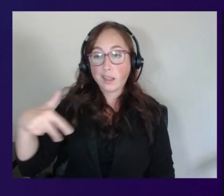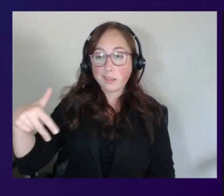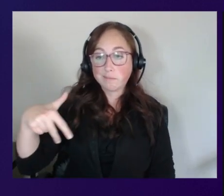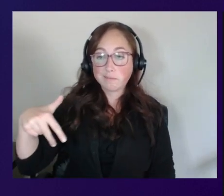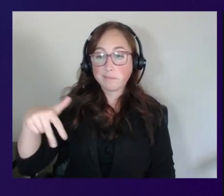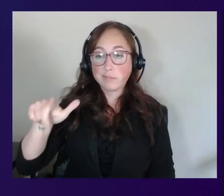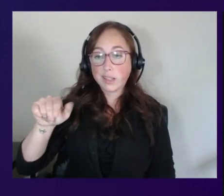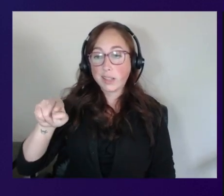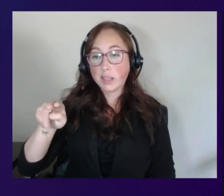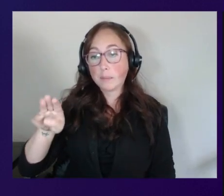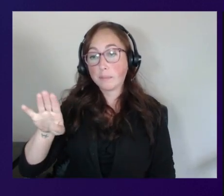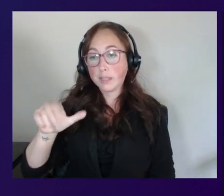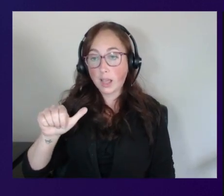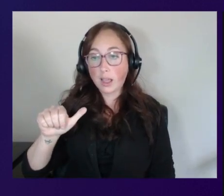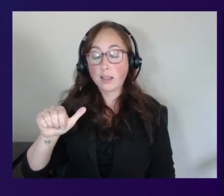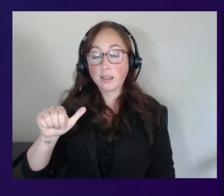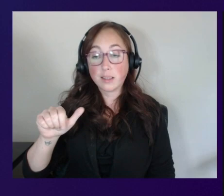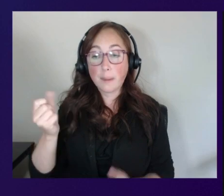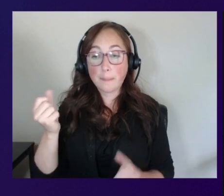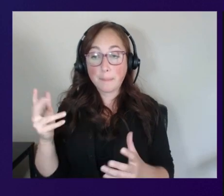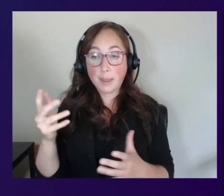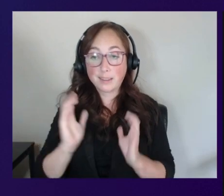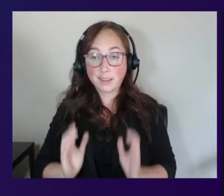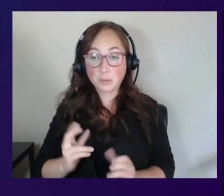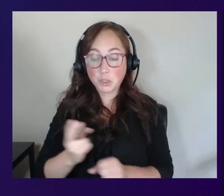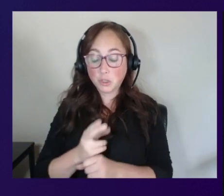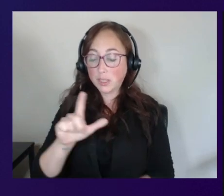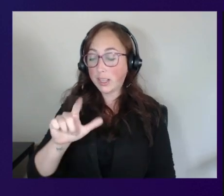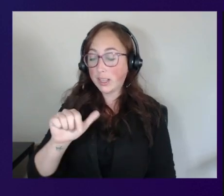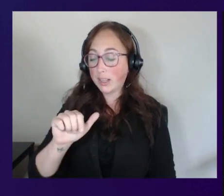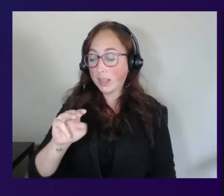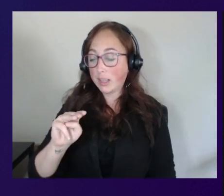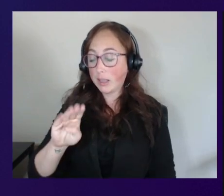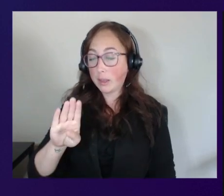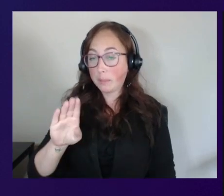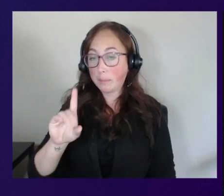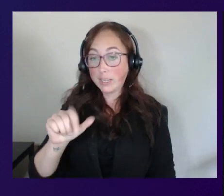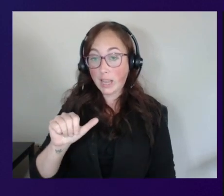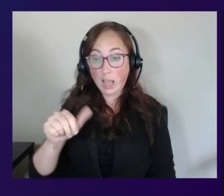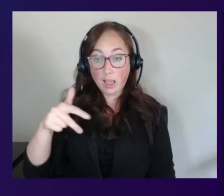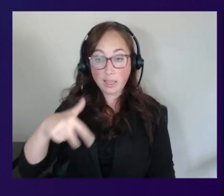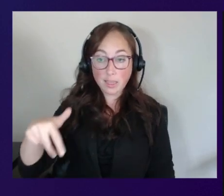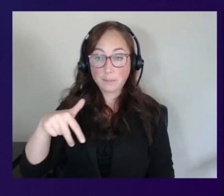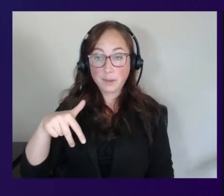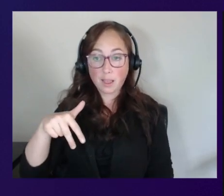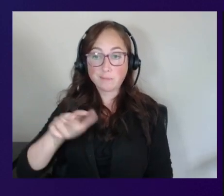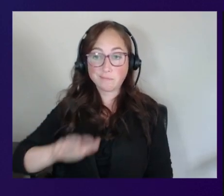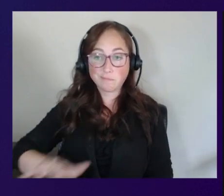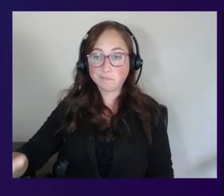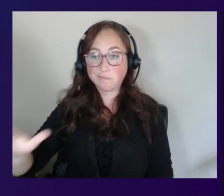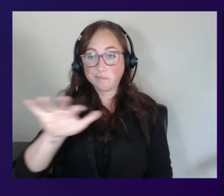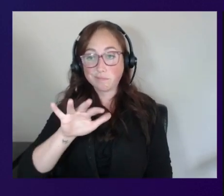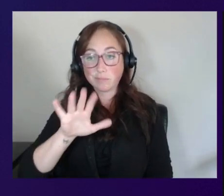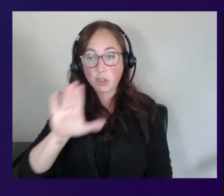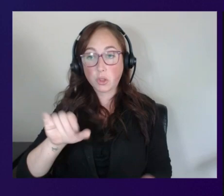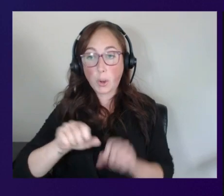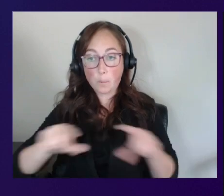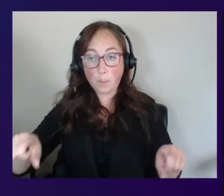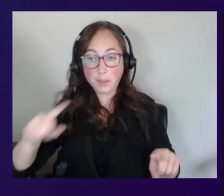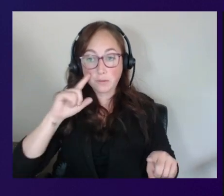imagine a lot of our customers are utilizing lambda uh across their their deployments for other uh things